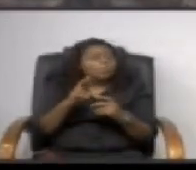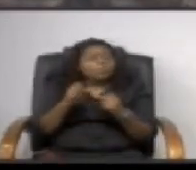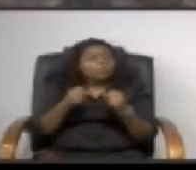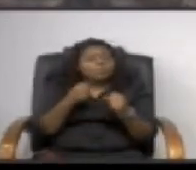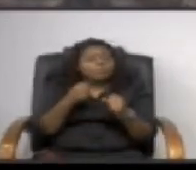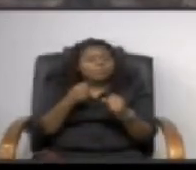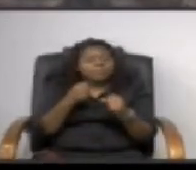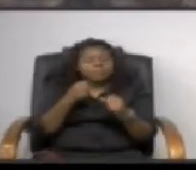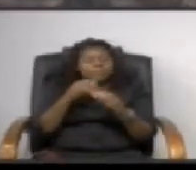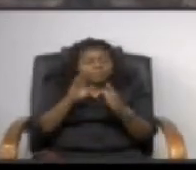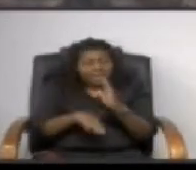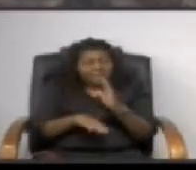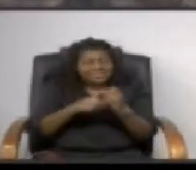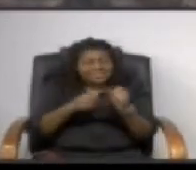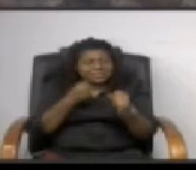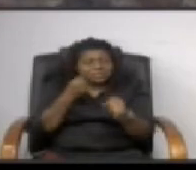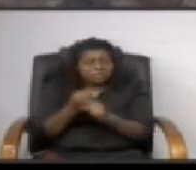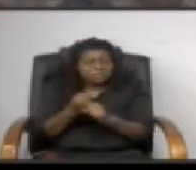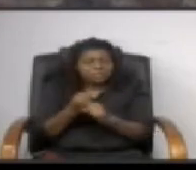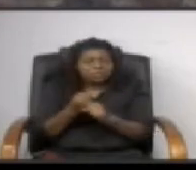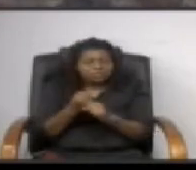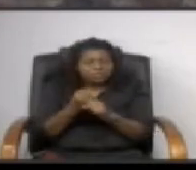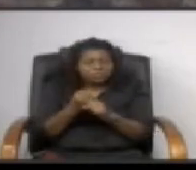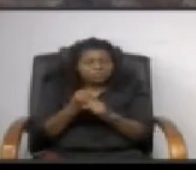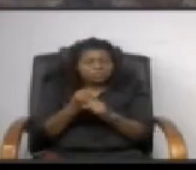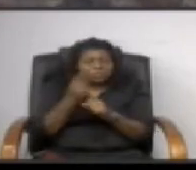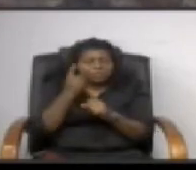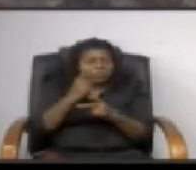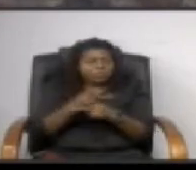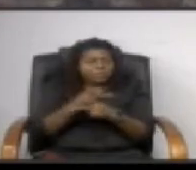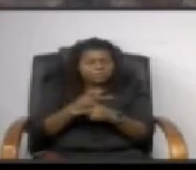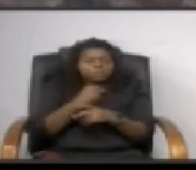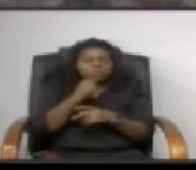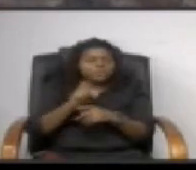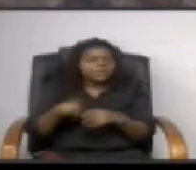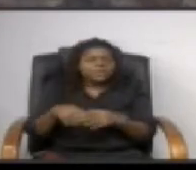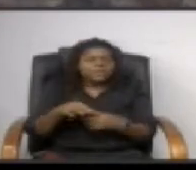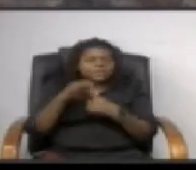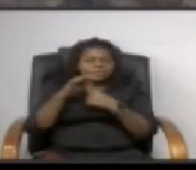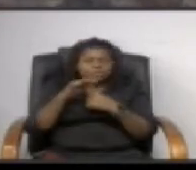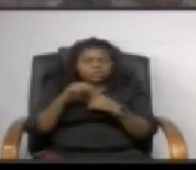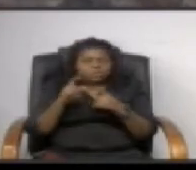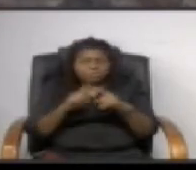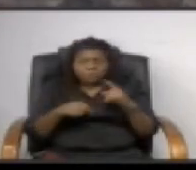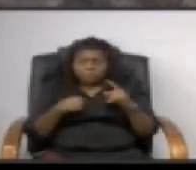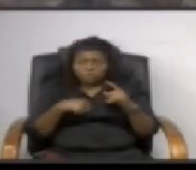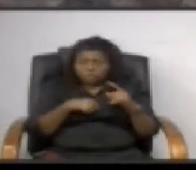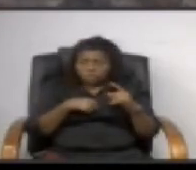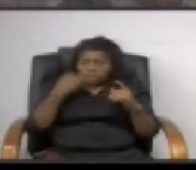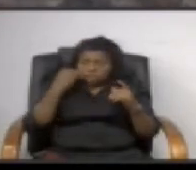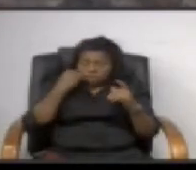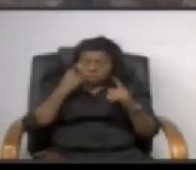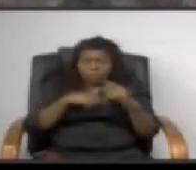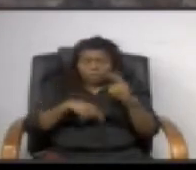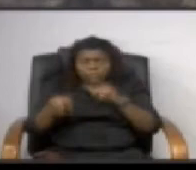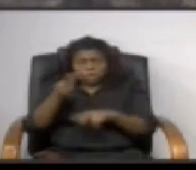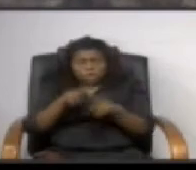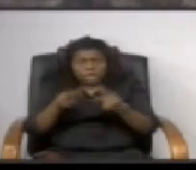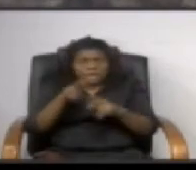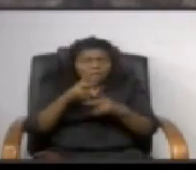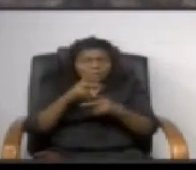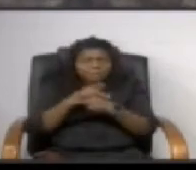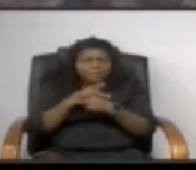but i think we know from prior towers from looking at what the maintenance needs are of a tower that you need